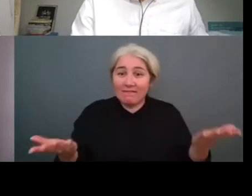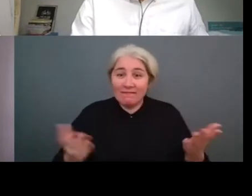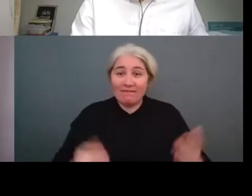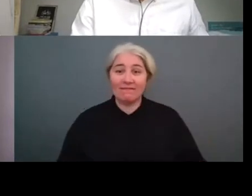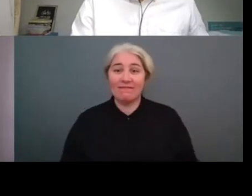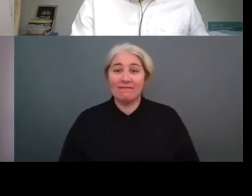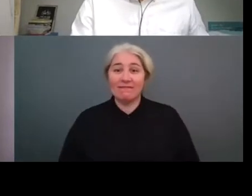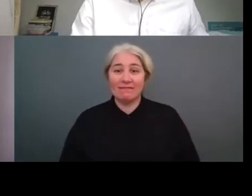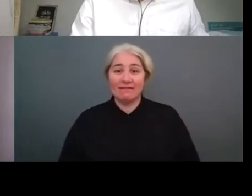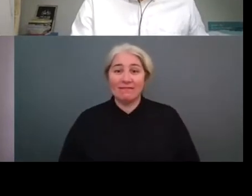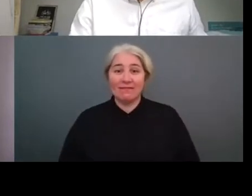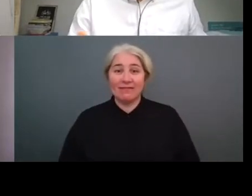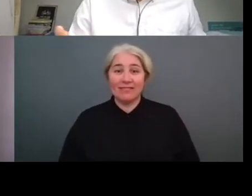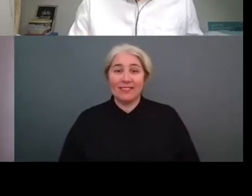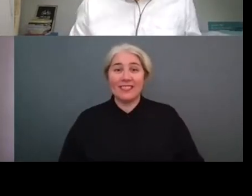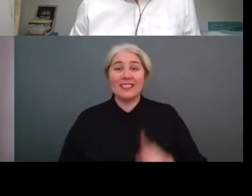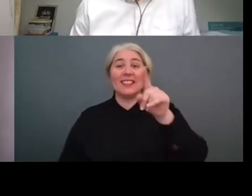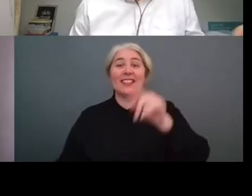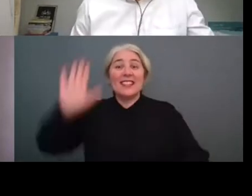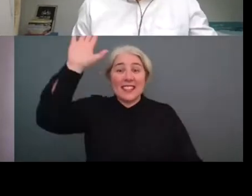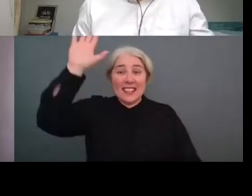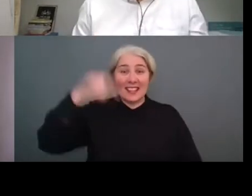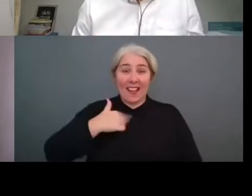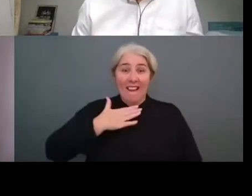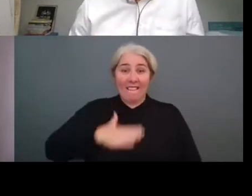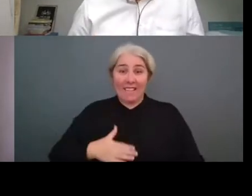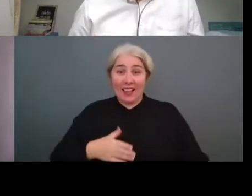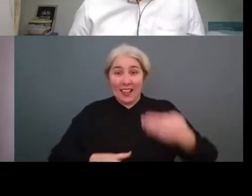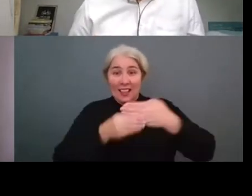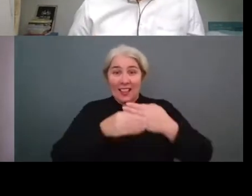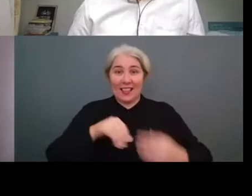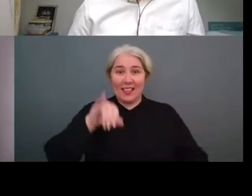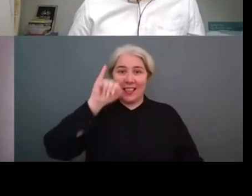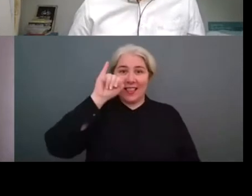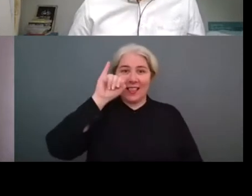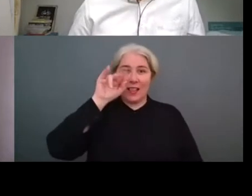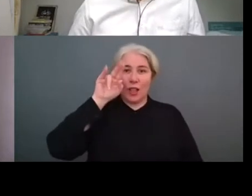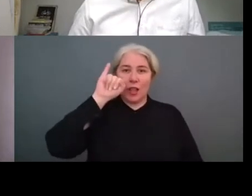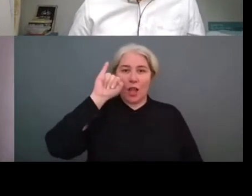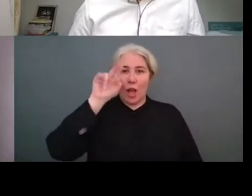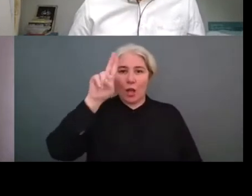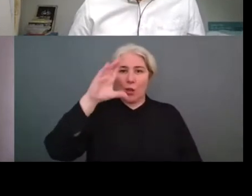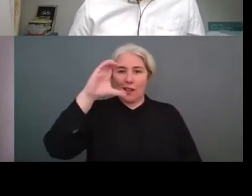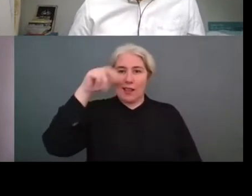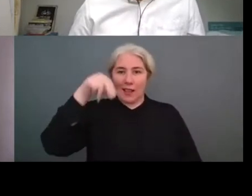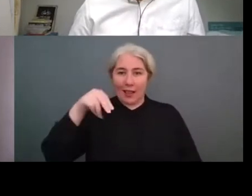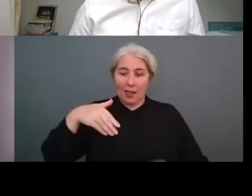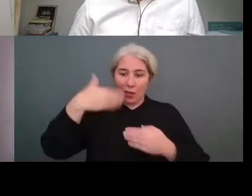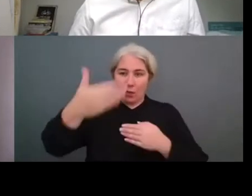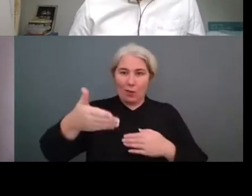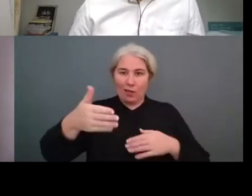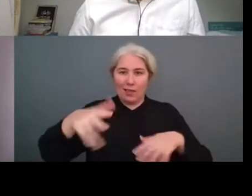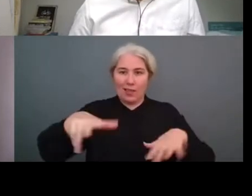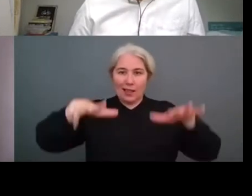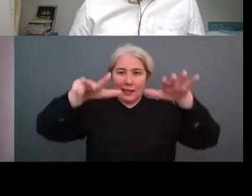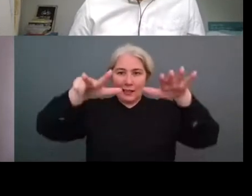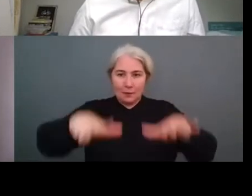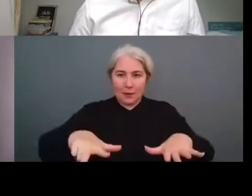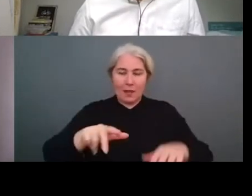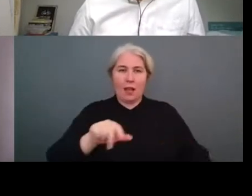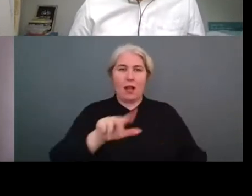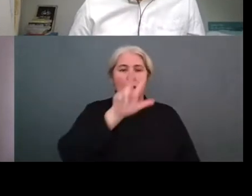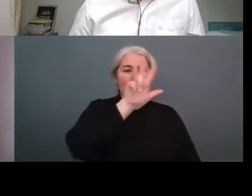maybe i just want to add that iucn is actually having a congress in september from the 3rd to the 11th of september